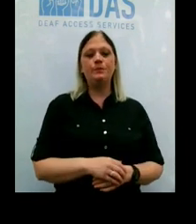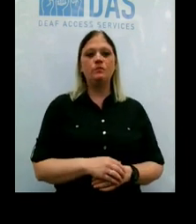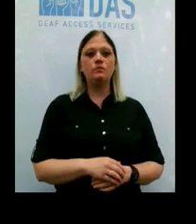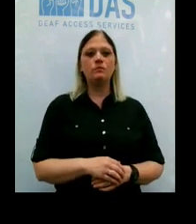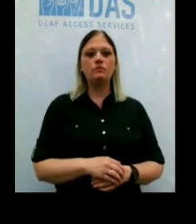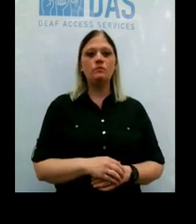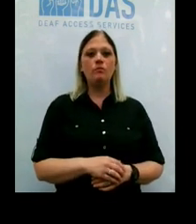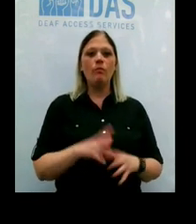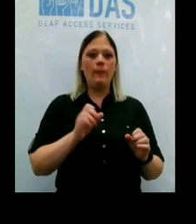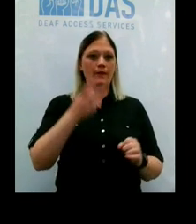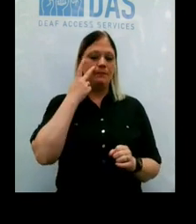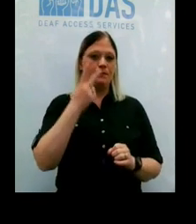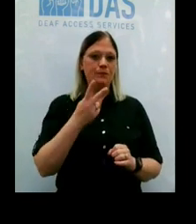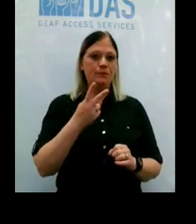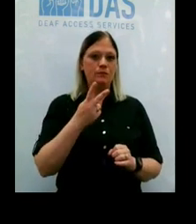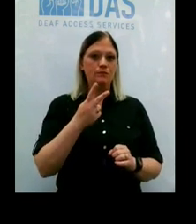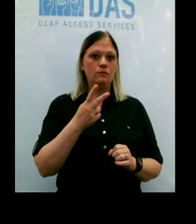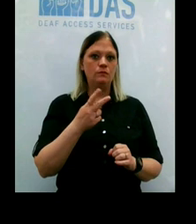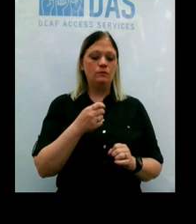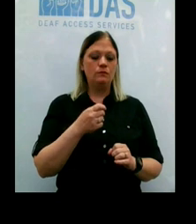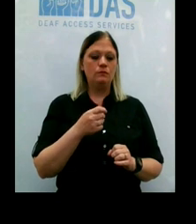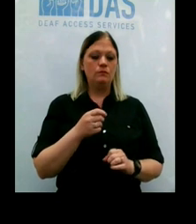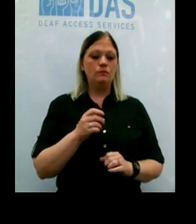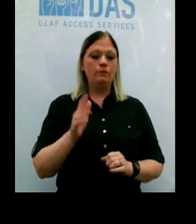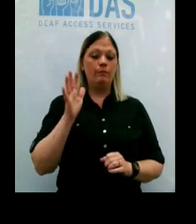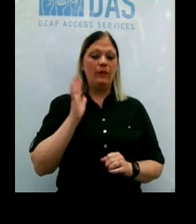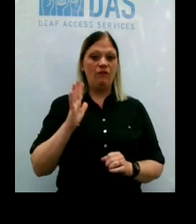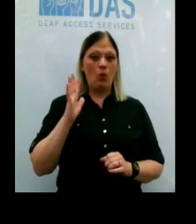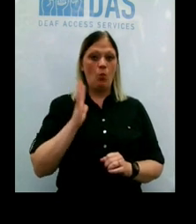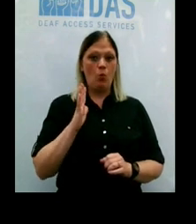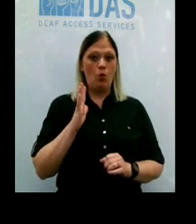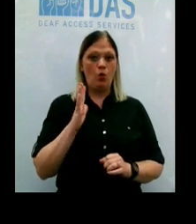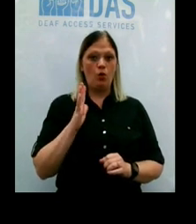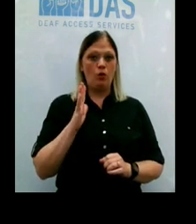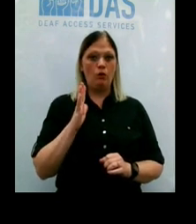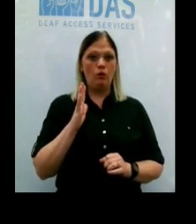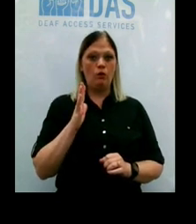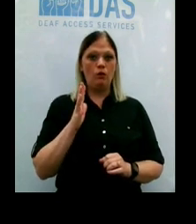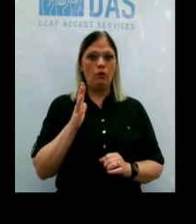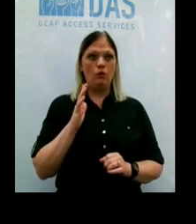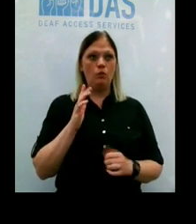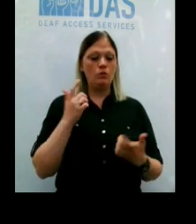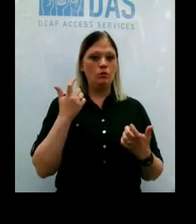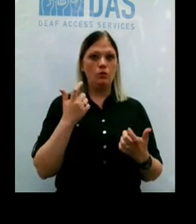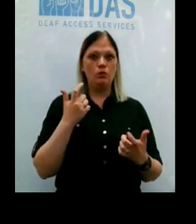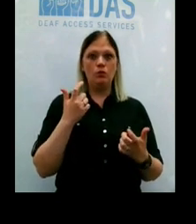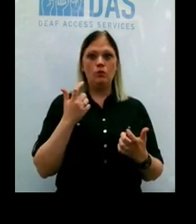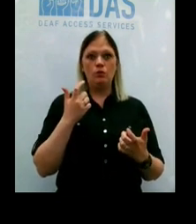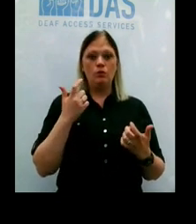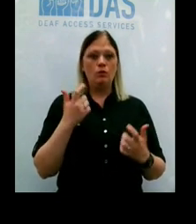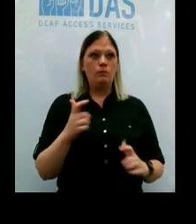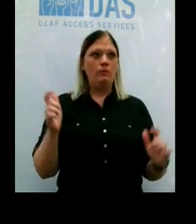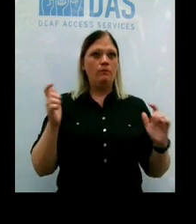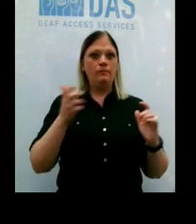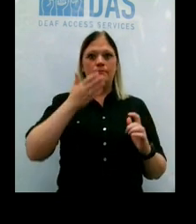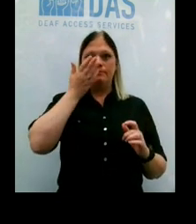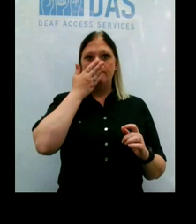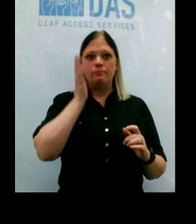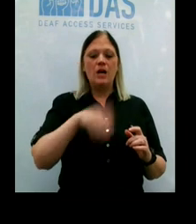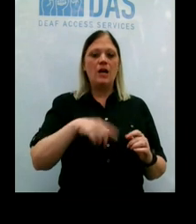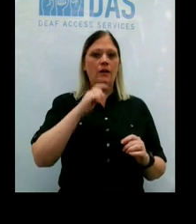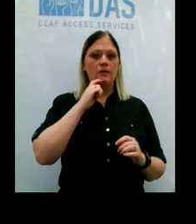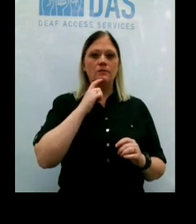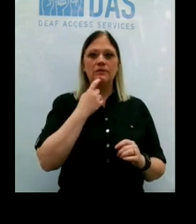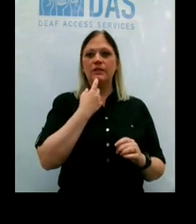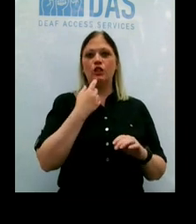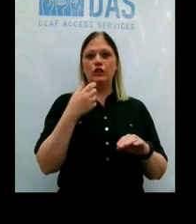So you can see that whereas before there was this glaring disparity of what we're seeing is death